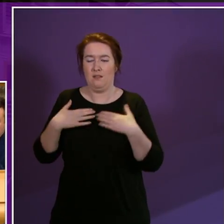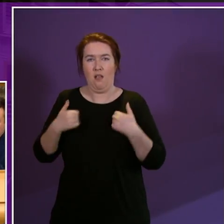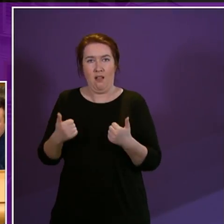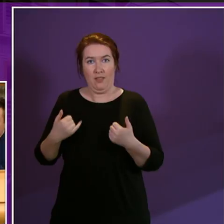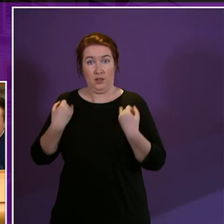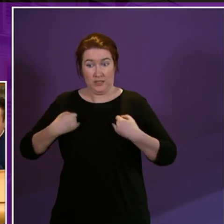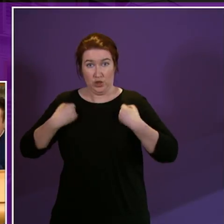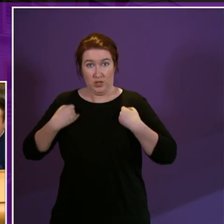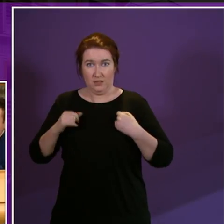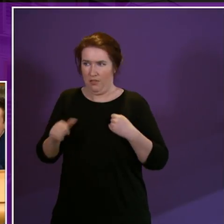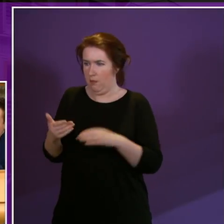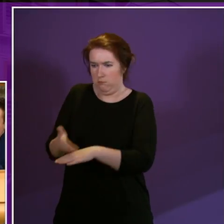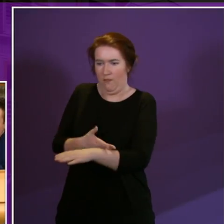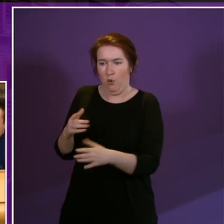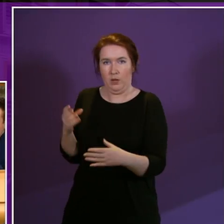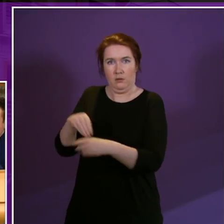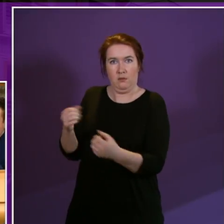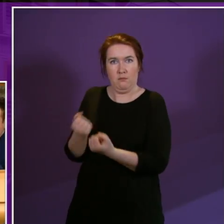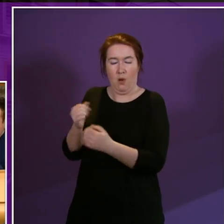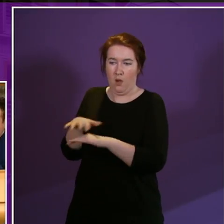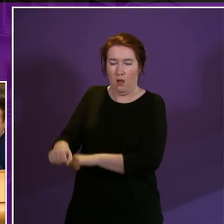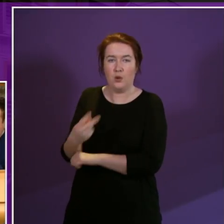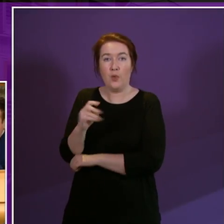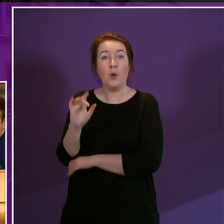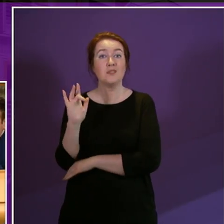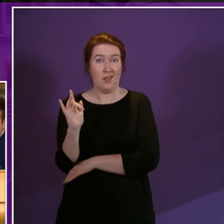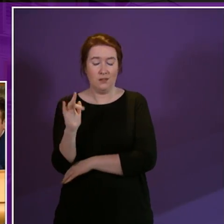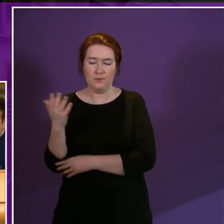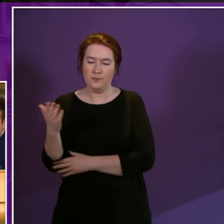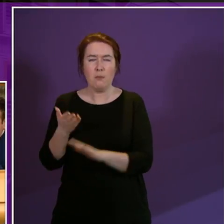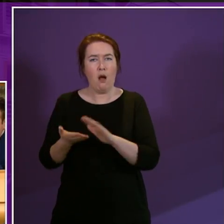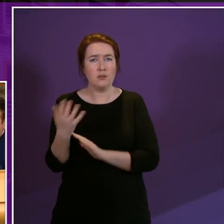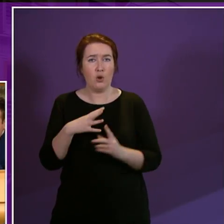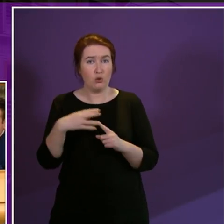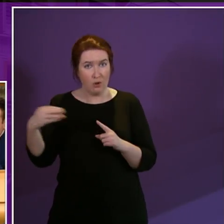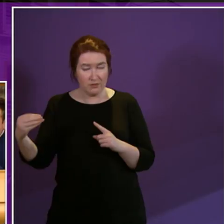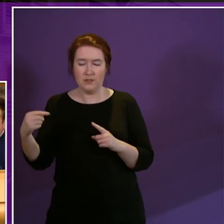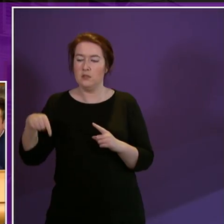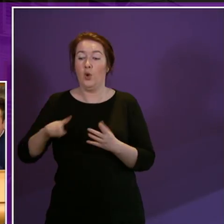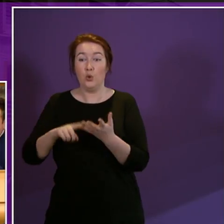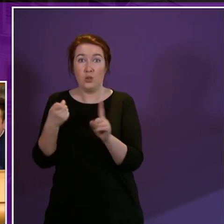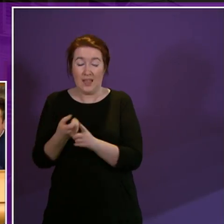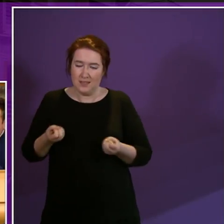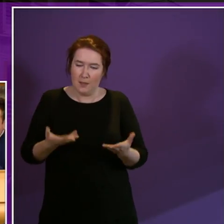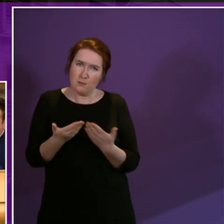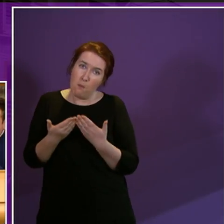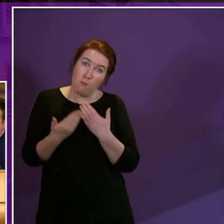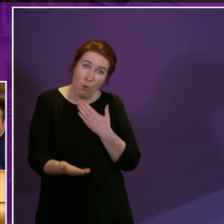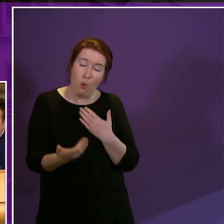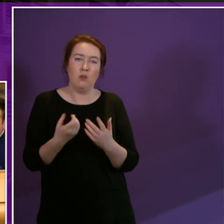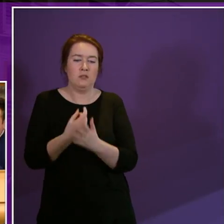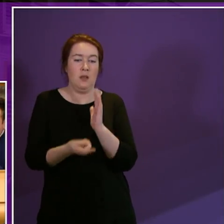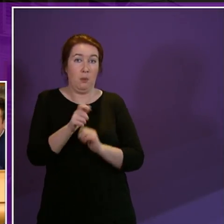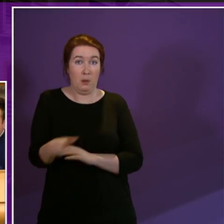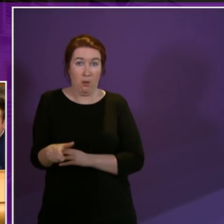than it did when we came to power in 2010. That is to say, under the Conservatives, the United Kingdom spends more on disabled people and people with health